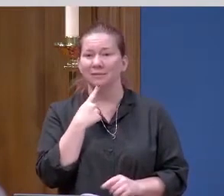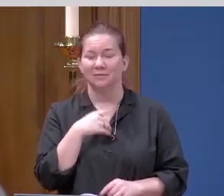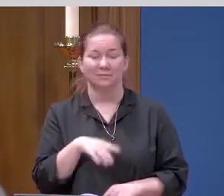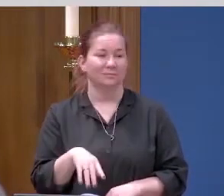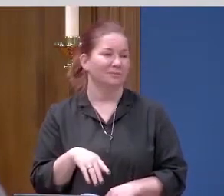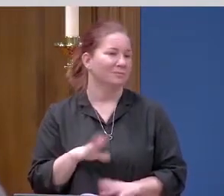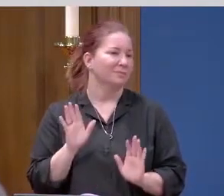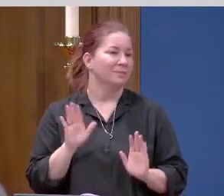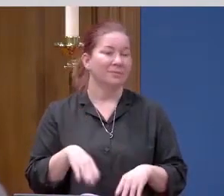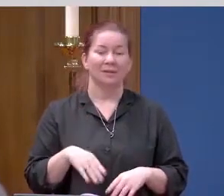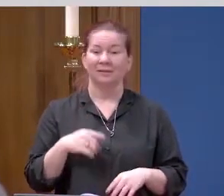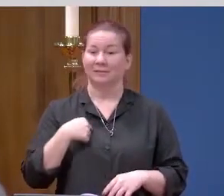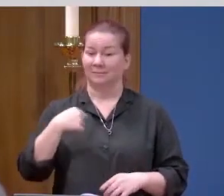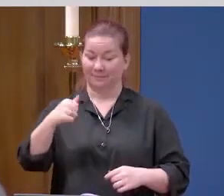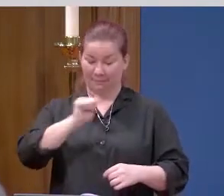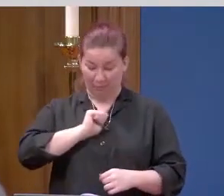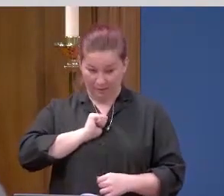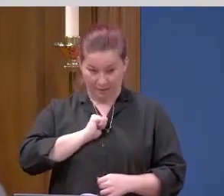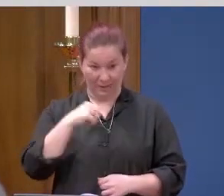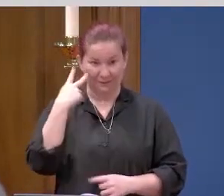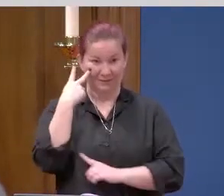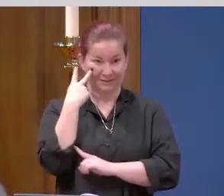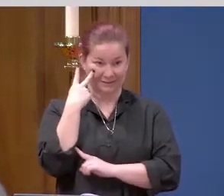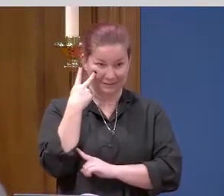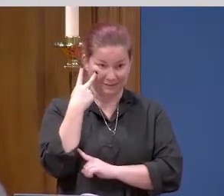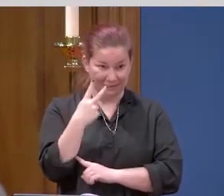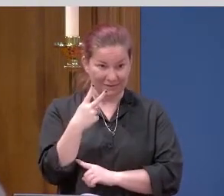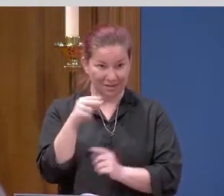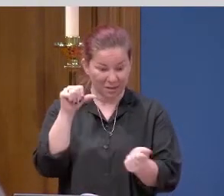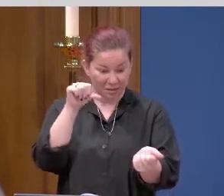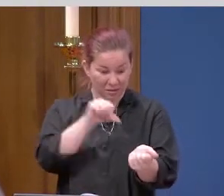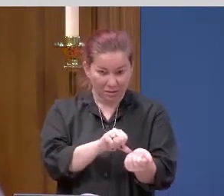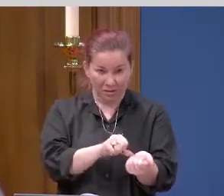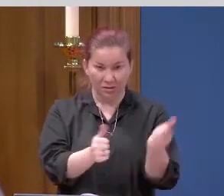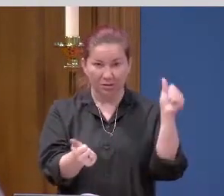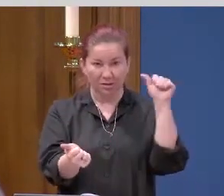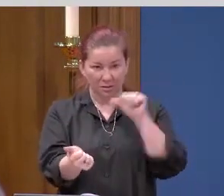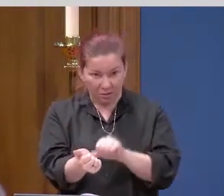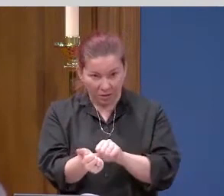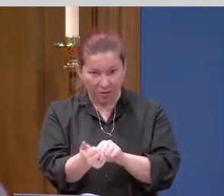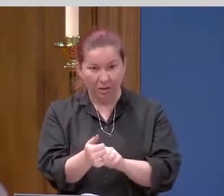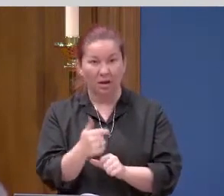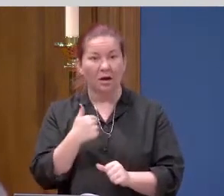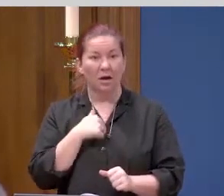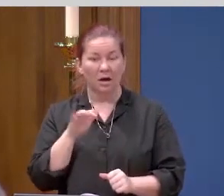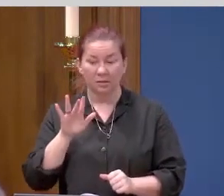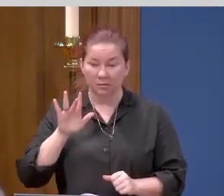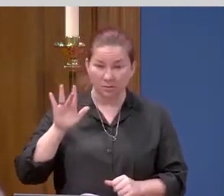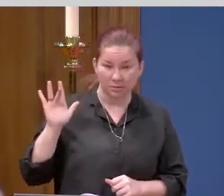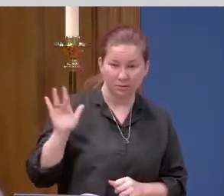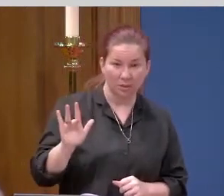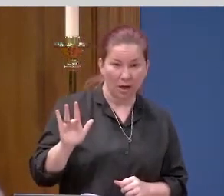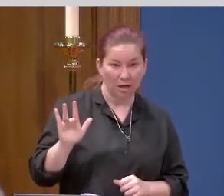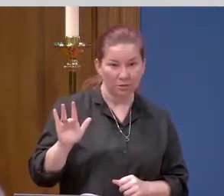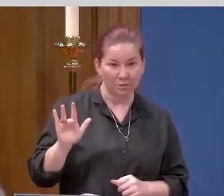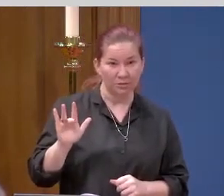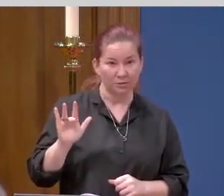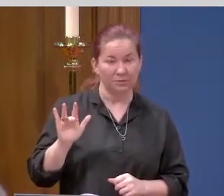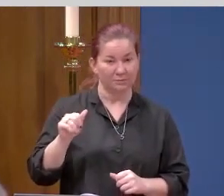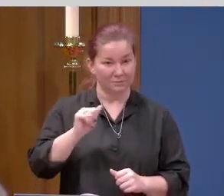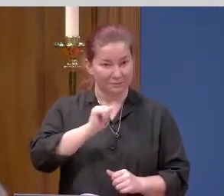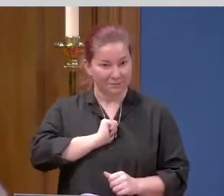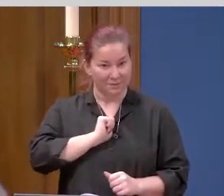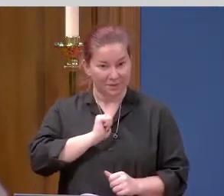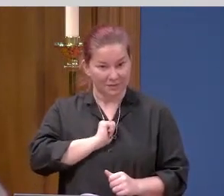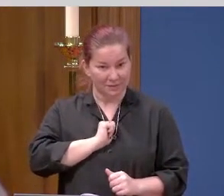Unless I see the mark of the nails in his hands and put my finger in the mark of the nails and